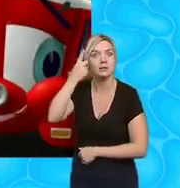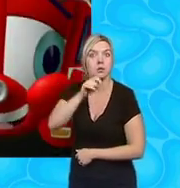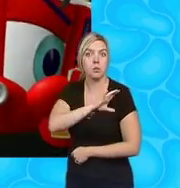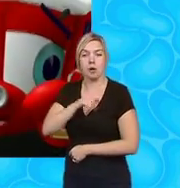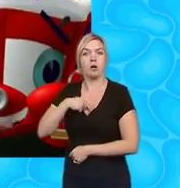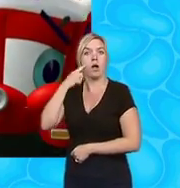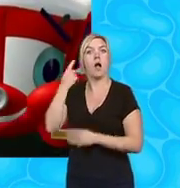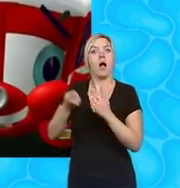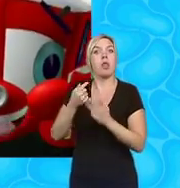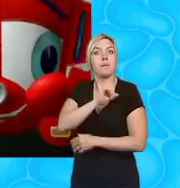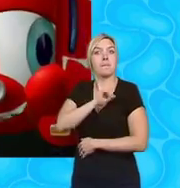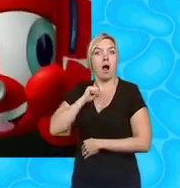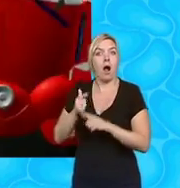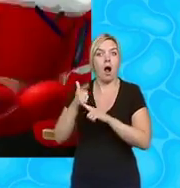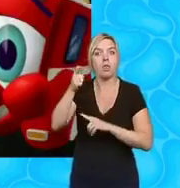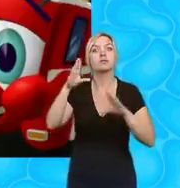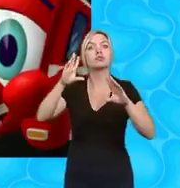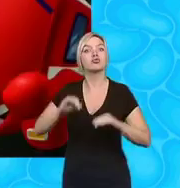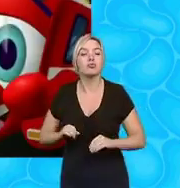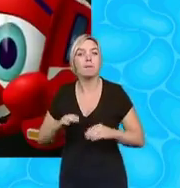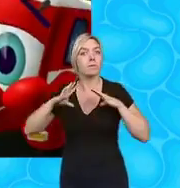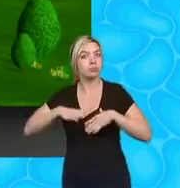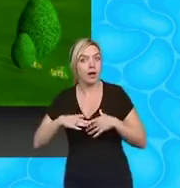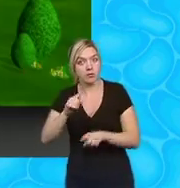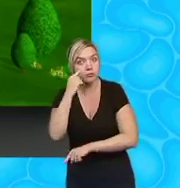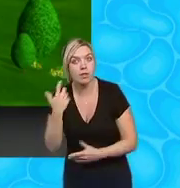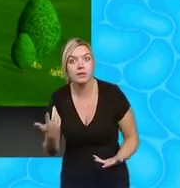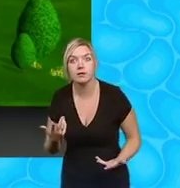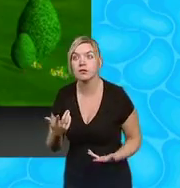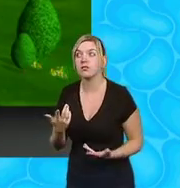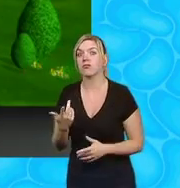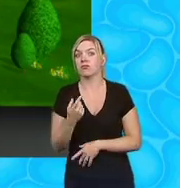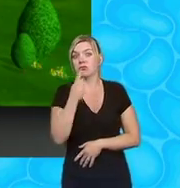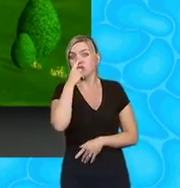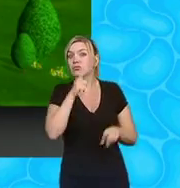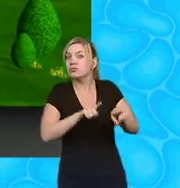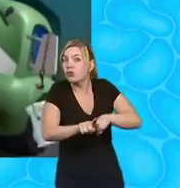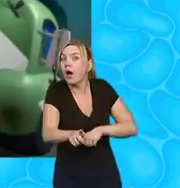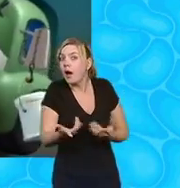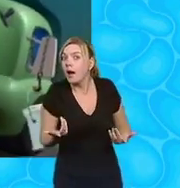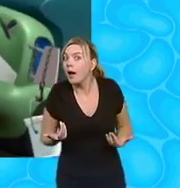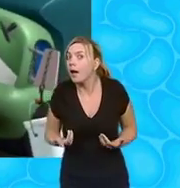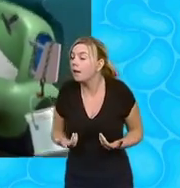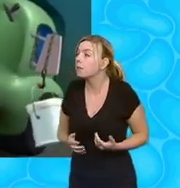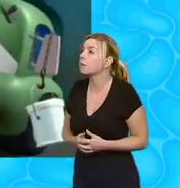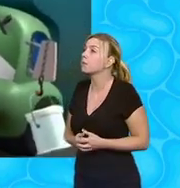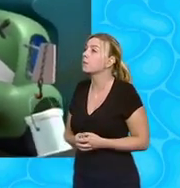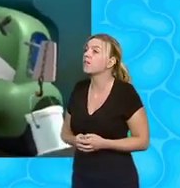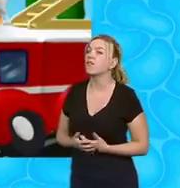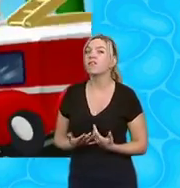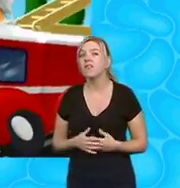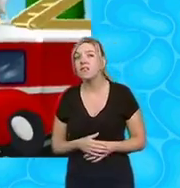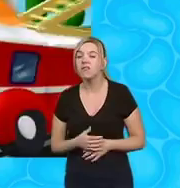another mile we stop for a stretch break what do you say gang I suppose we could give it a try right Corby oh I suppose